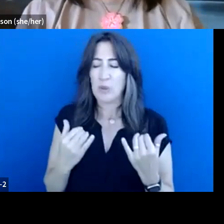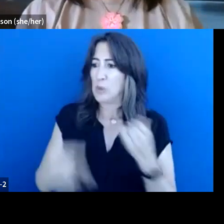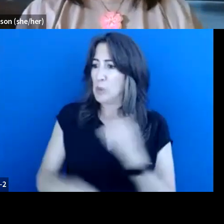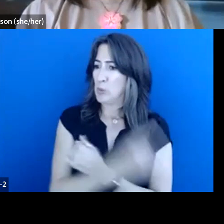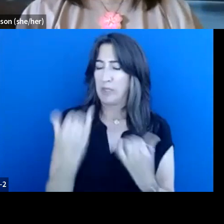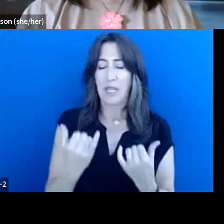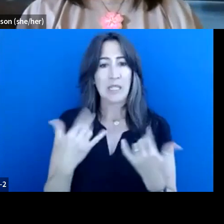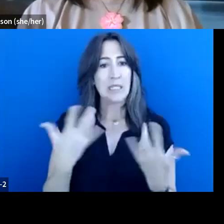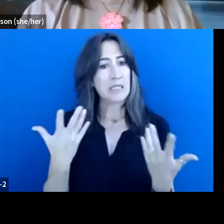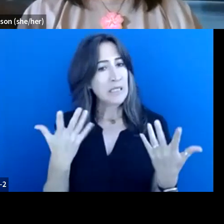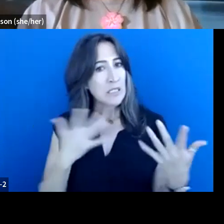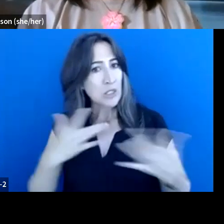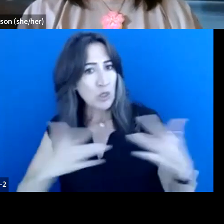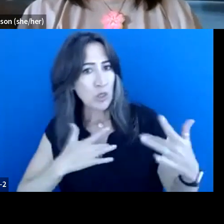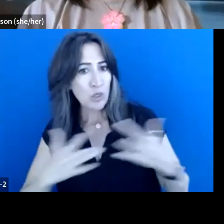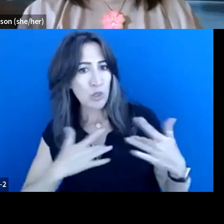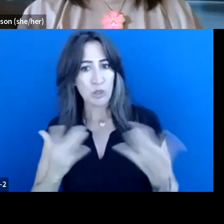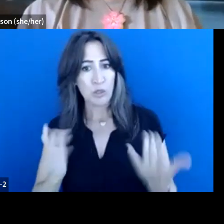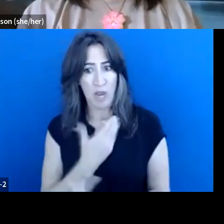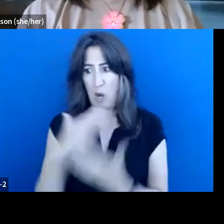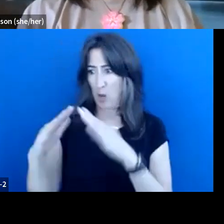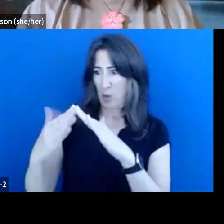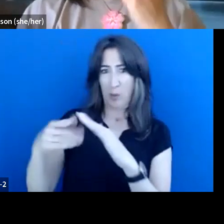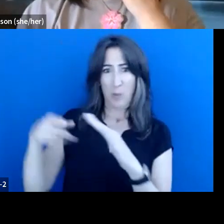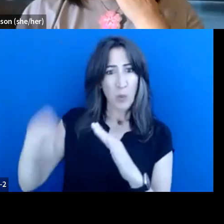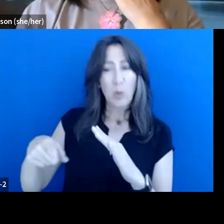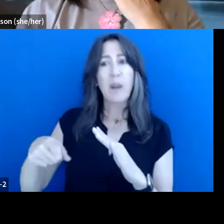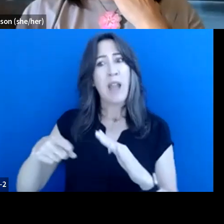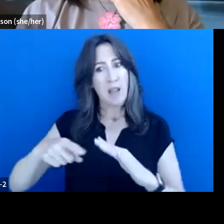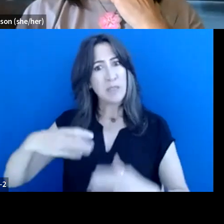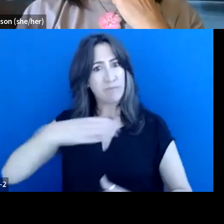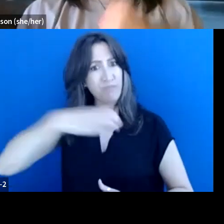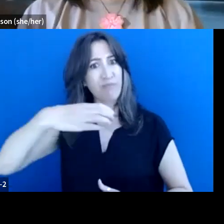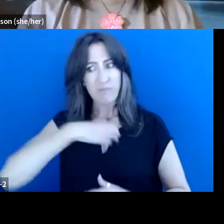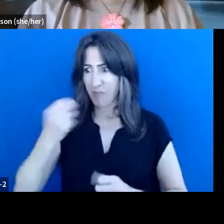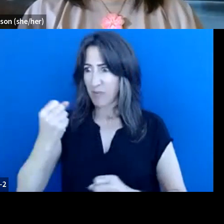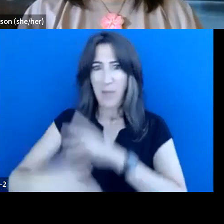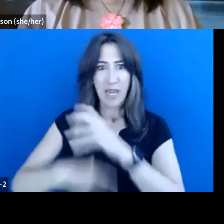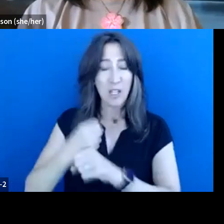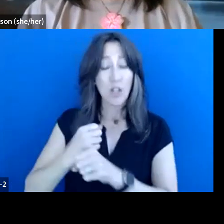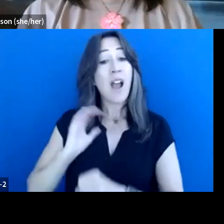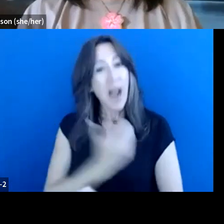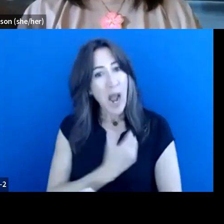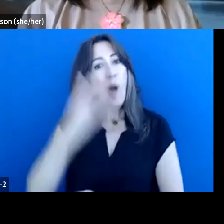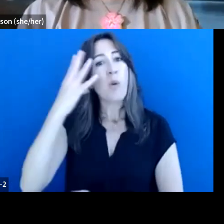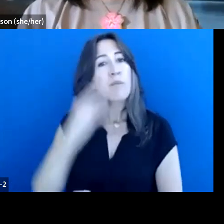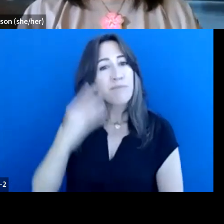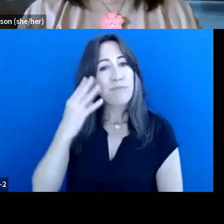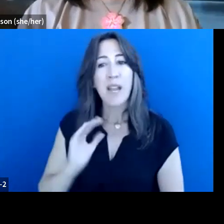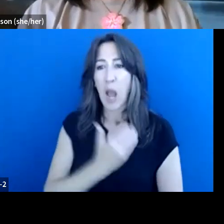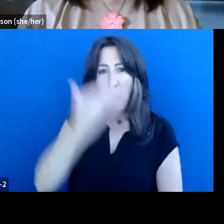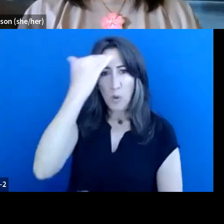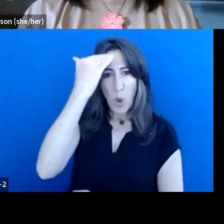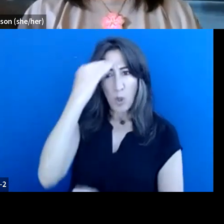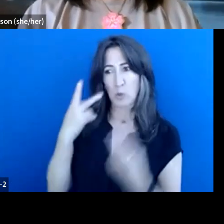I think our communities have been voicing this for quite some time, because in their traditional territories, they see it immediately.